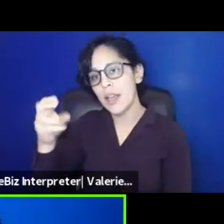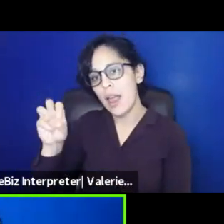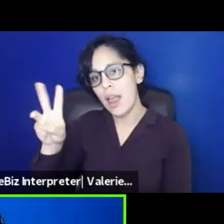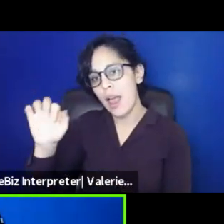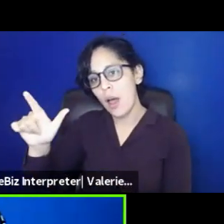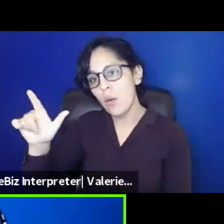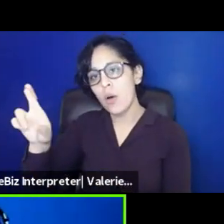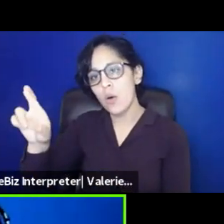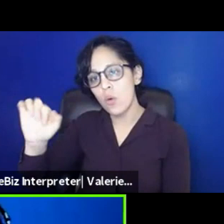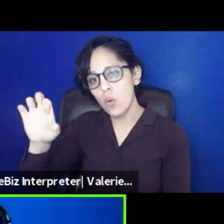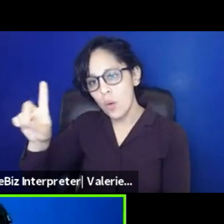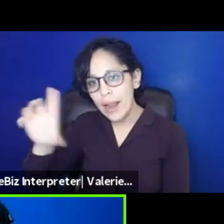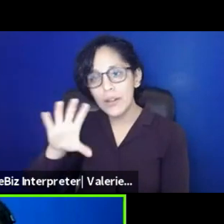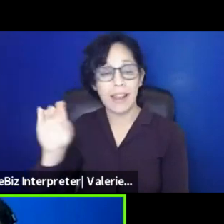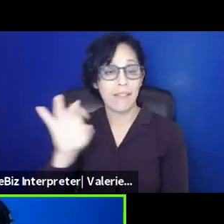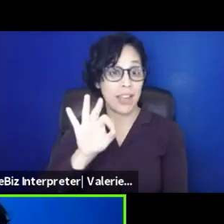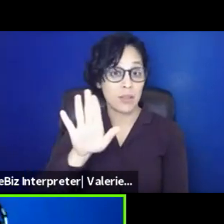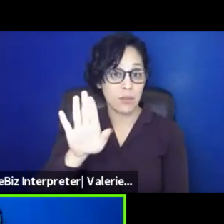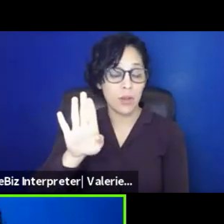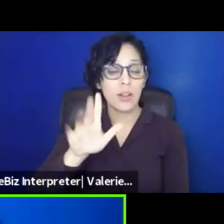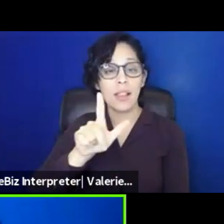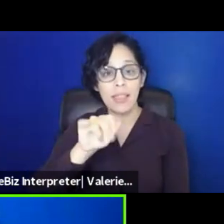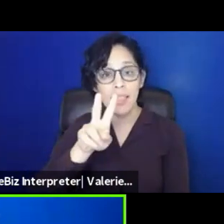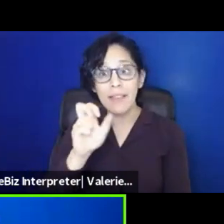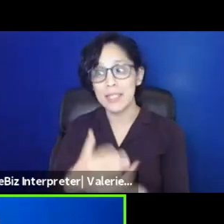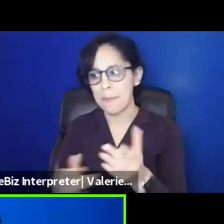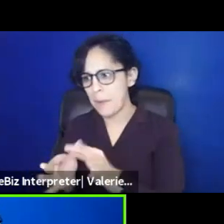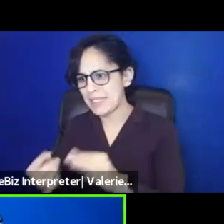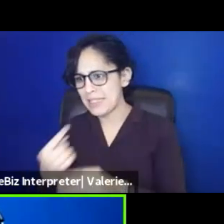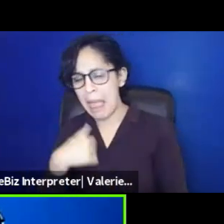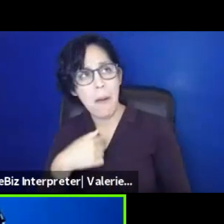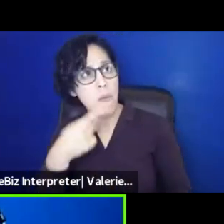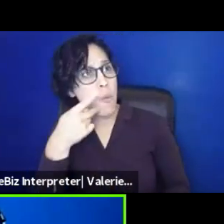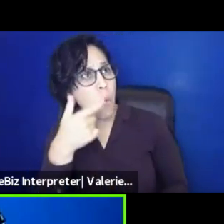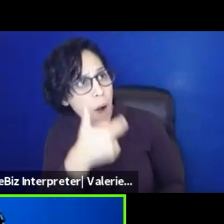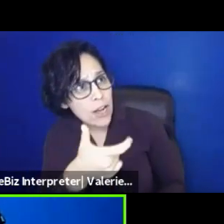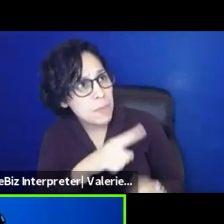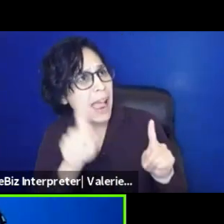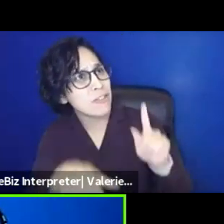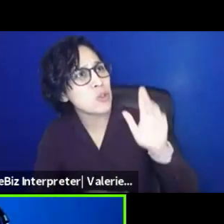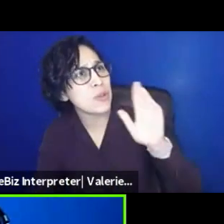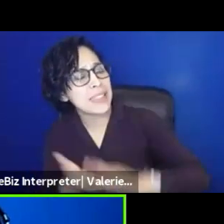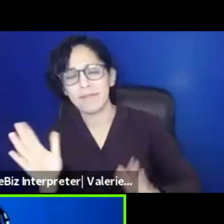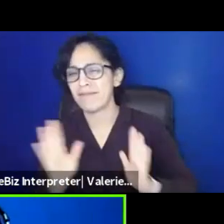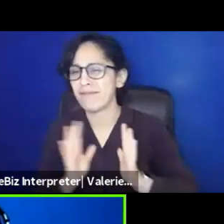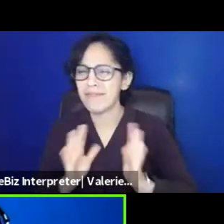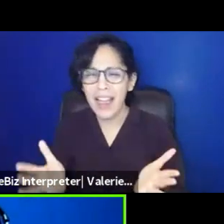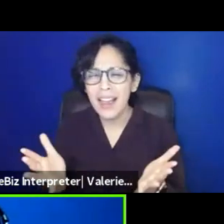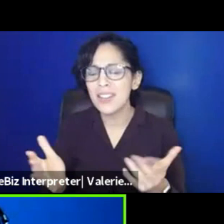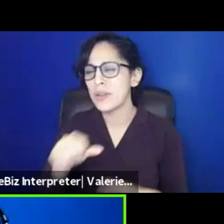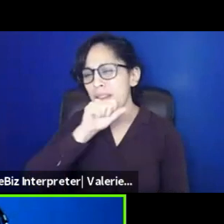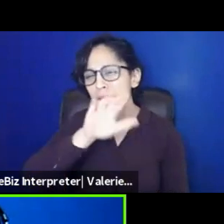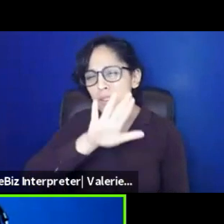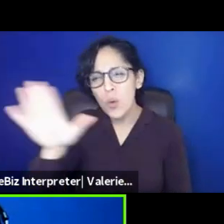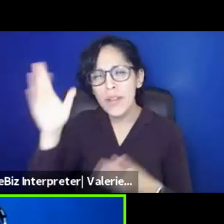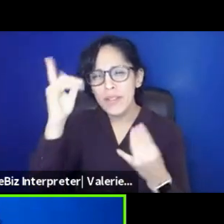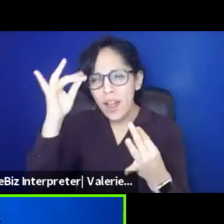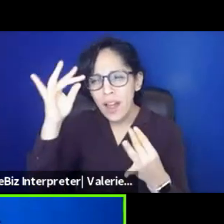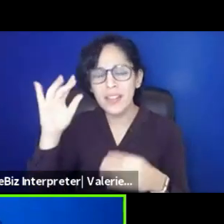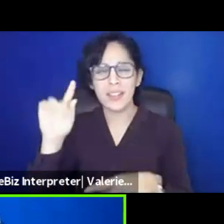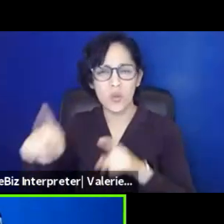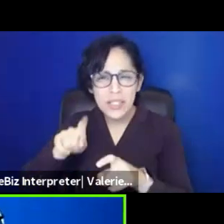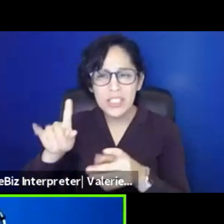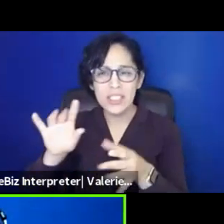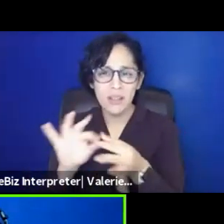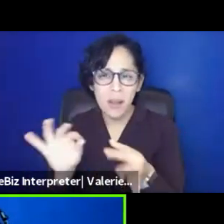Uh, I know there were a couple of comments of like, I'm watching, but I have to leave, you know, but that's absolutely fine. We'd love your thoughts and questions and comments, even